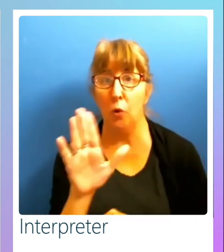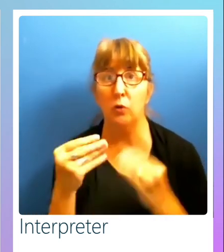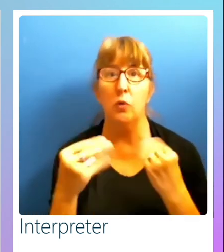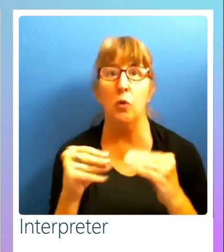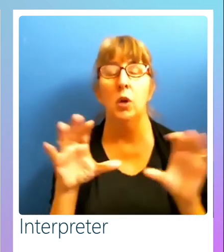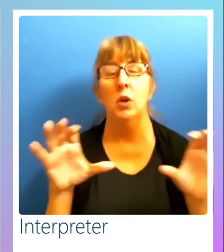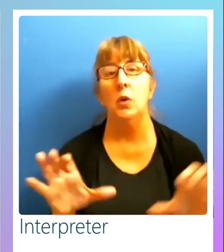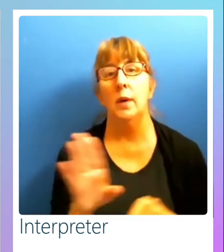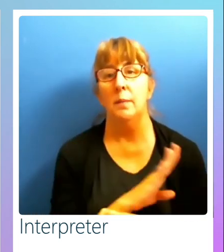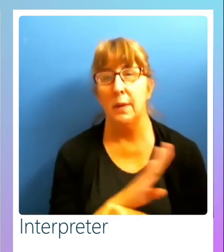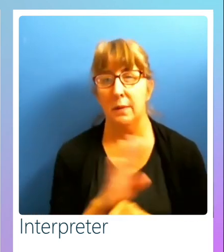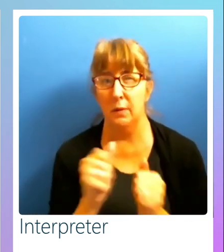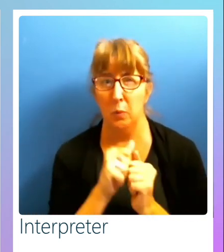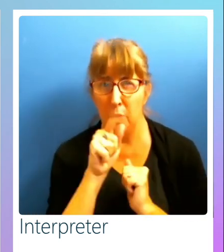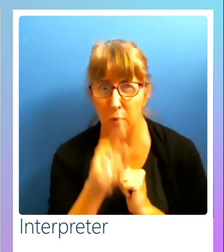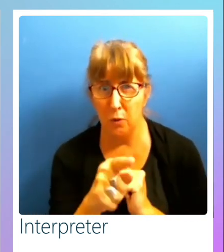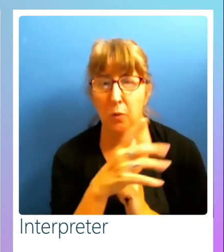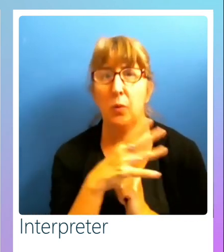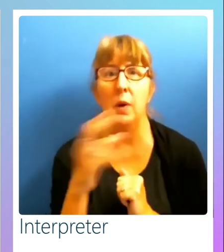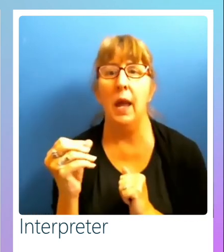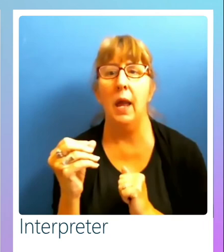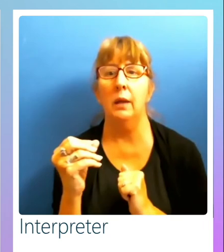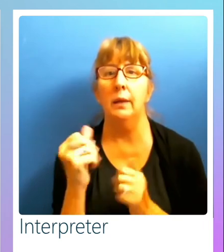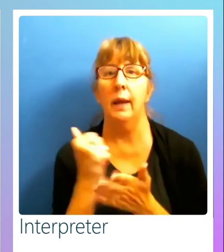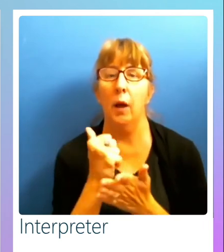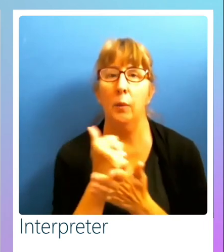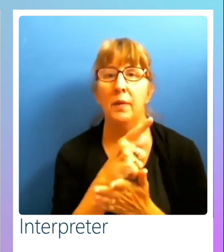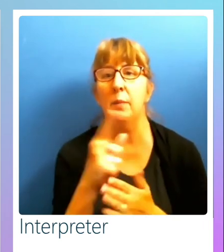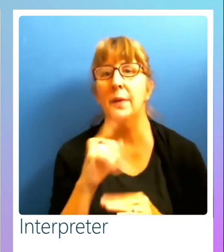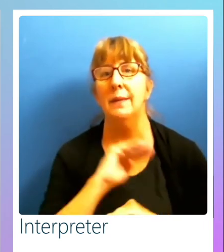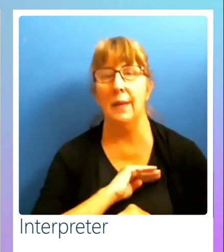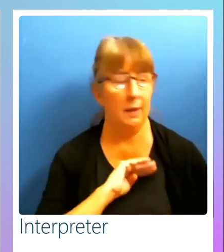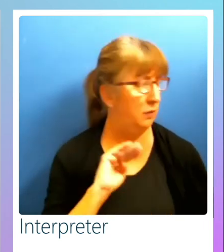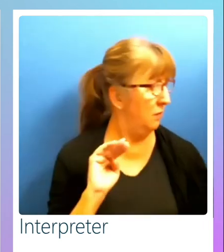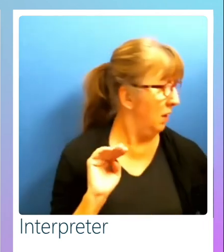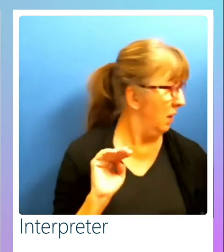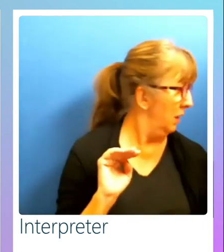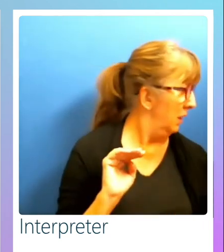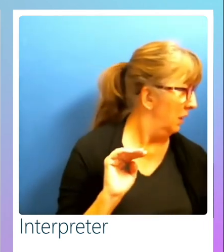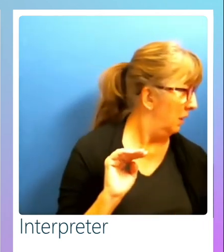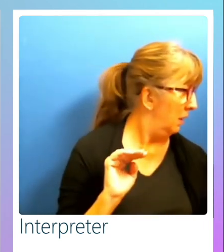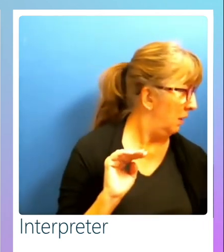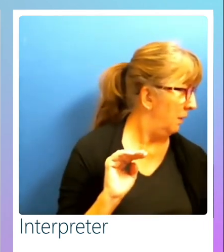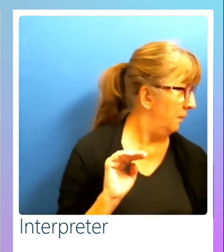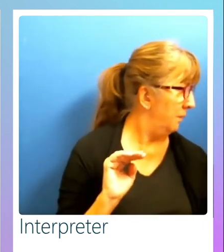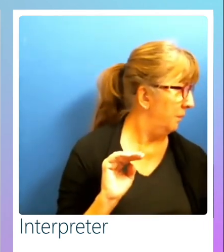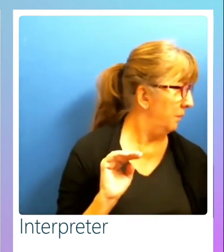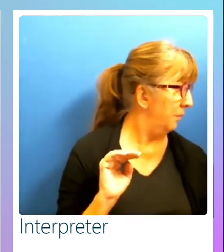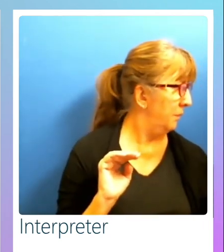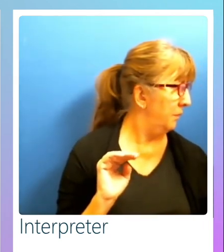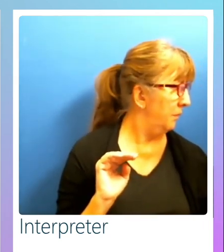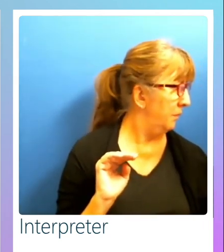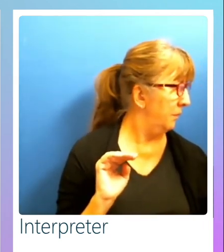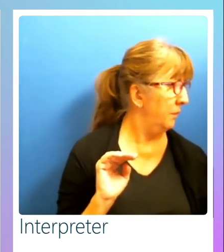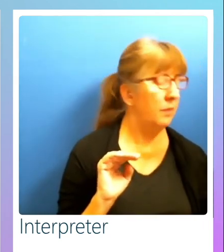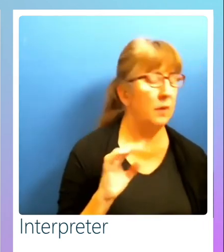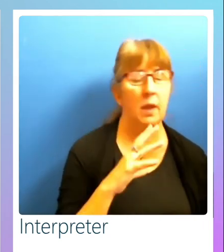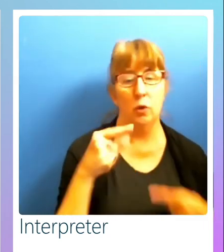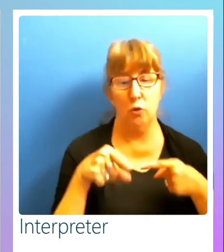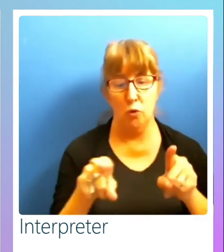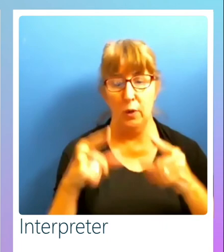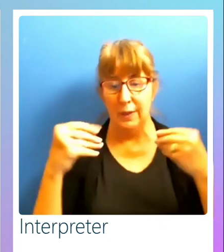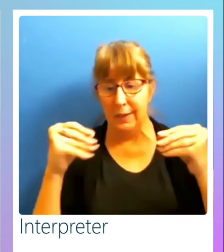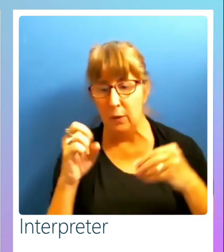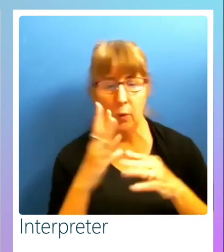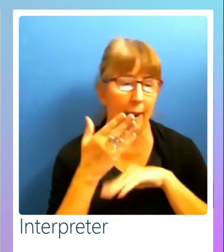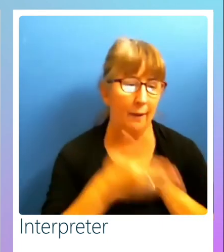doing business with you and, and helping them be satisfied and everything before the sale, during the sale, after the sale is a key to